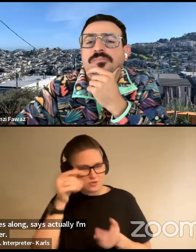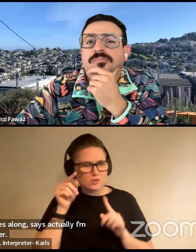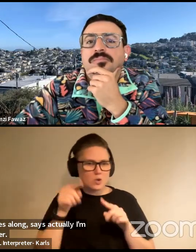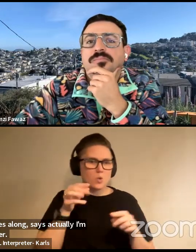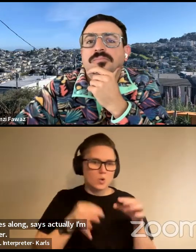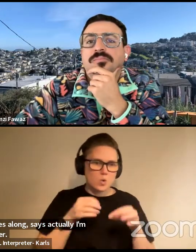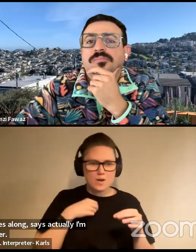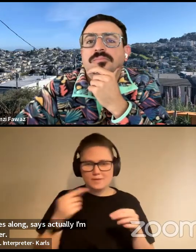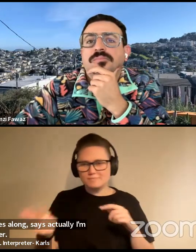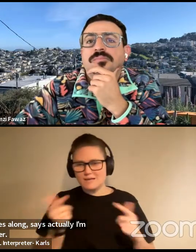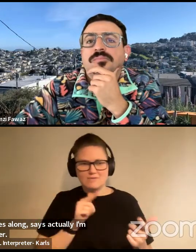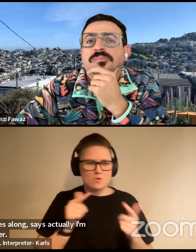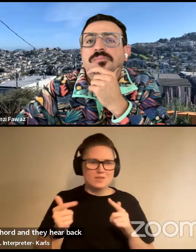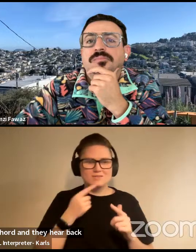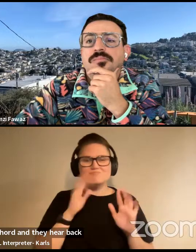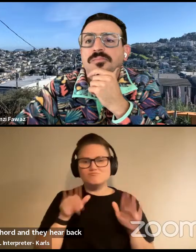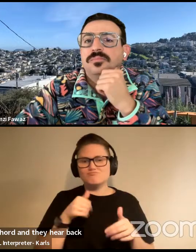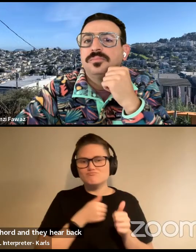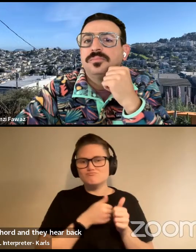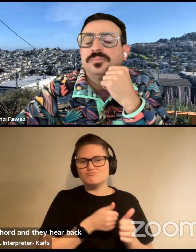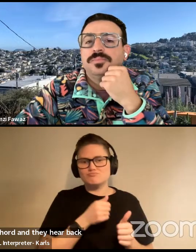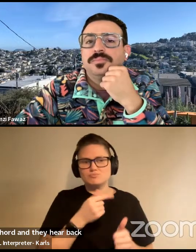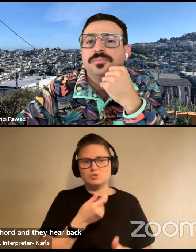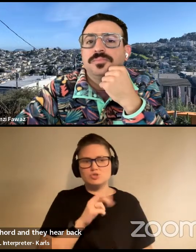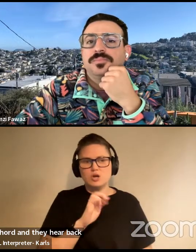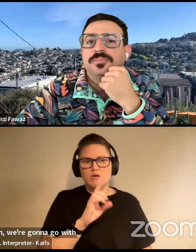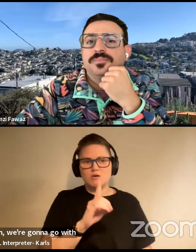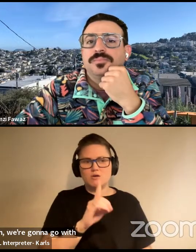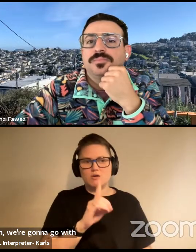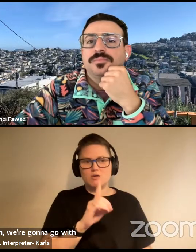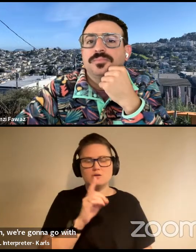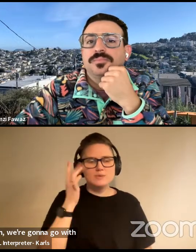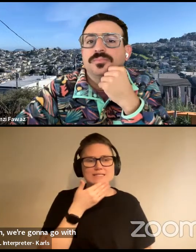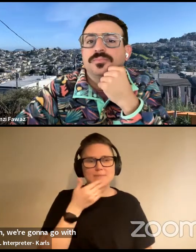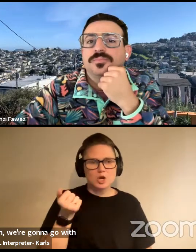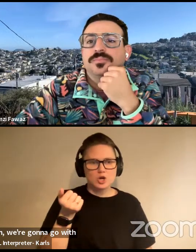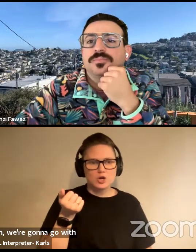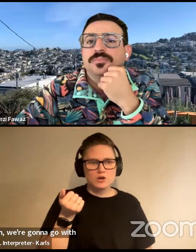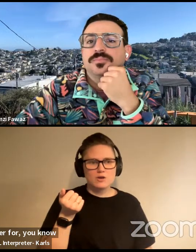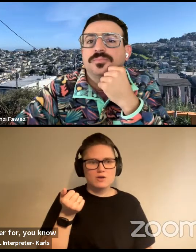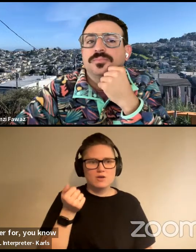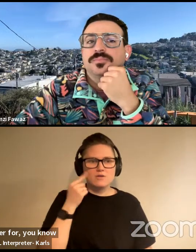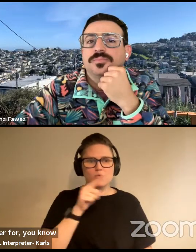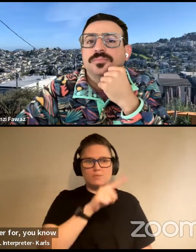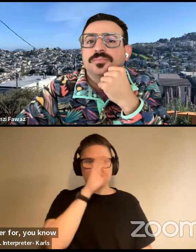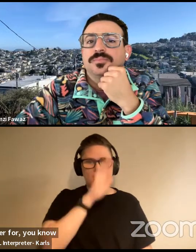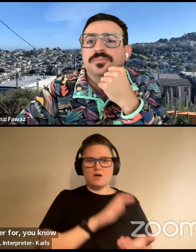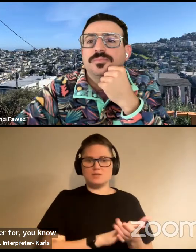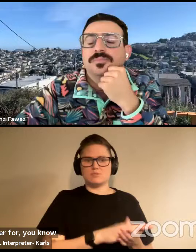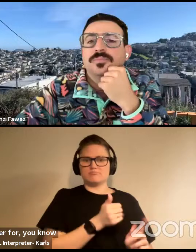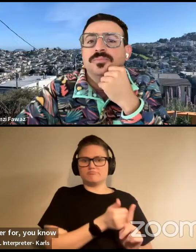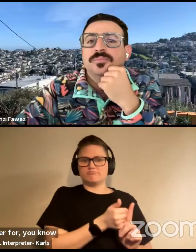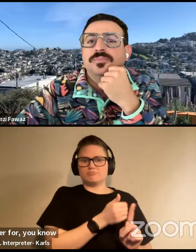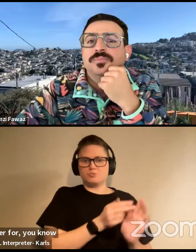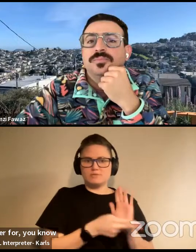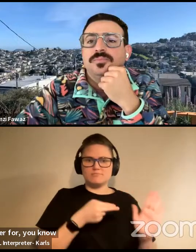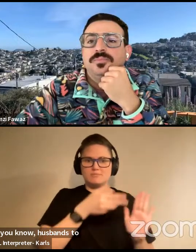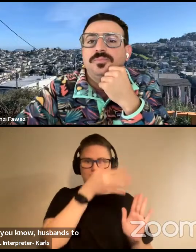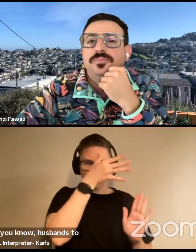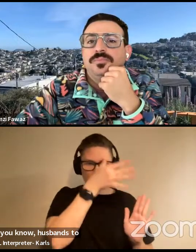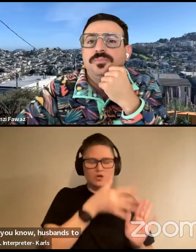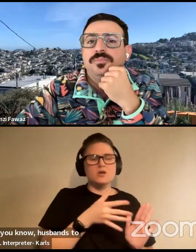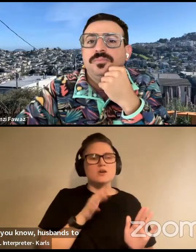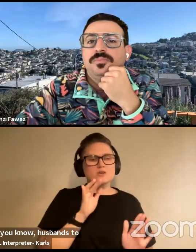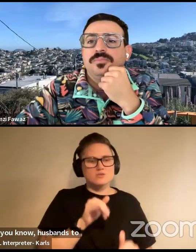back and forth. said, yeah, we're going to go with Gerald, because it's better for, you know, husbands to be the fathers. that was kind of settled